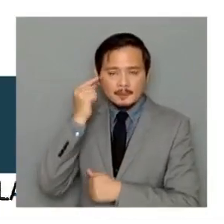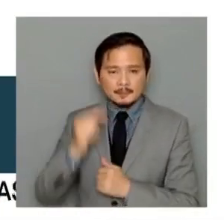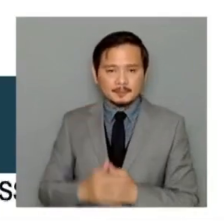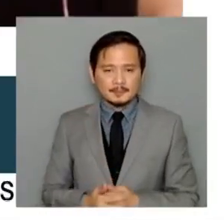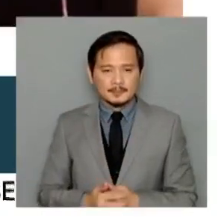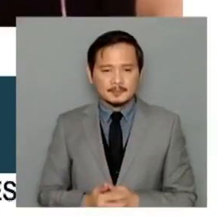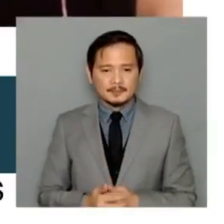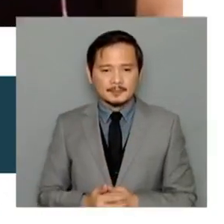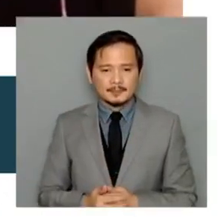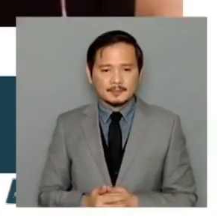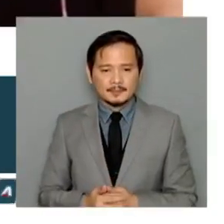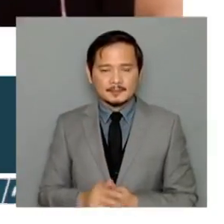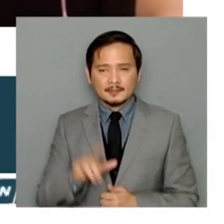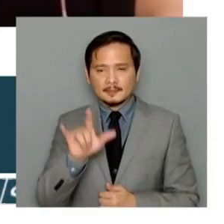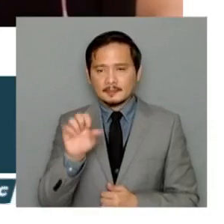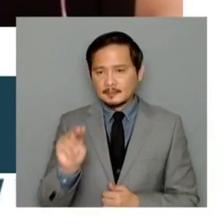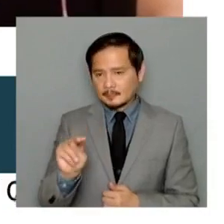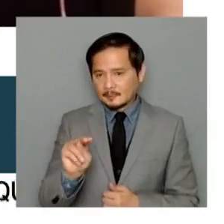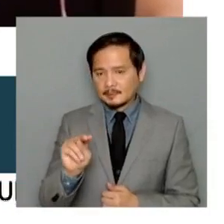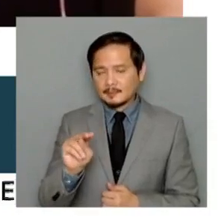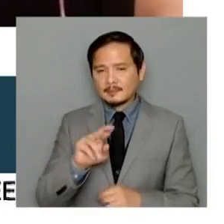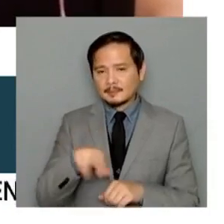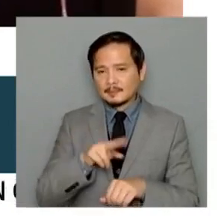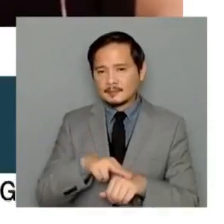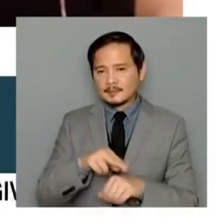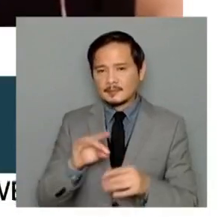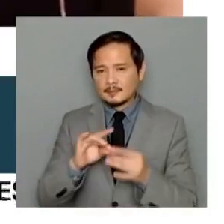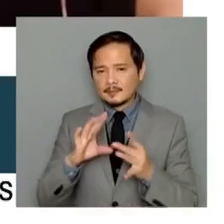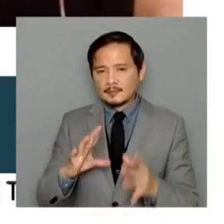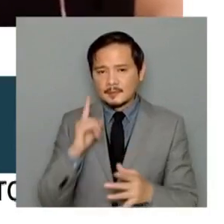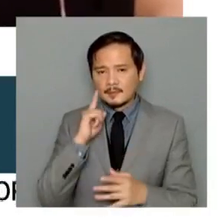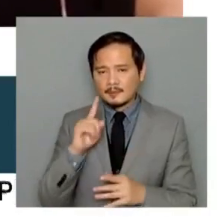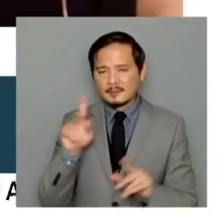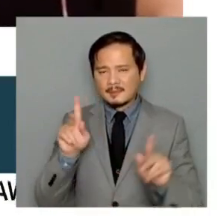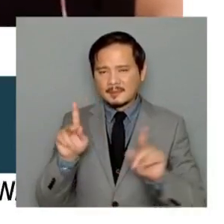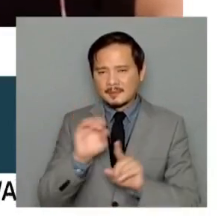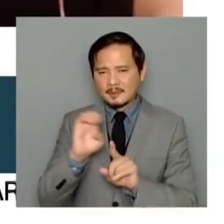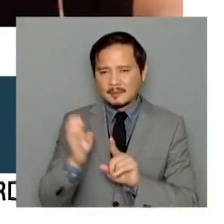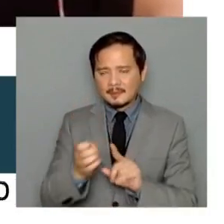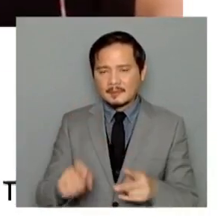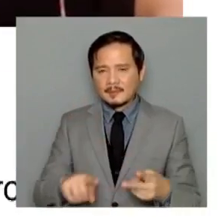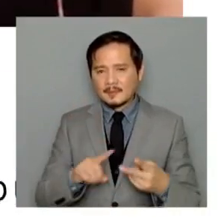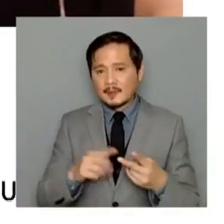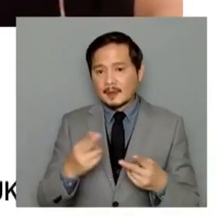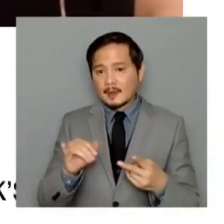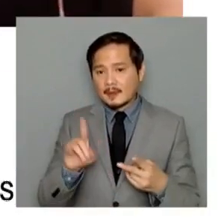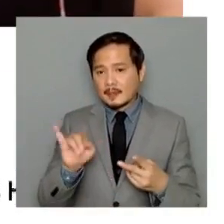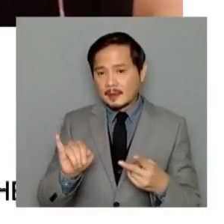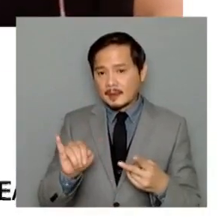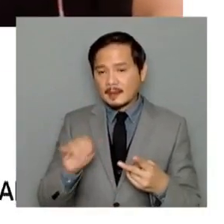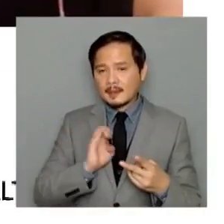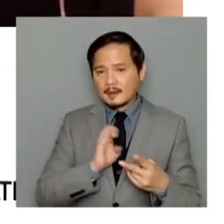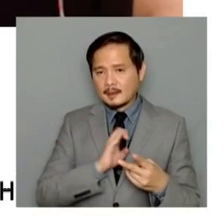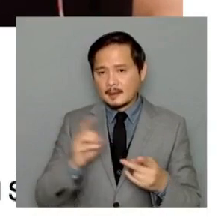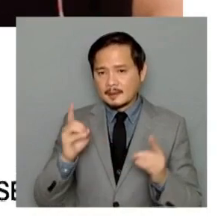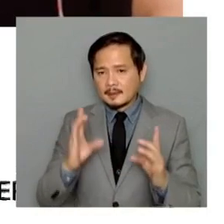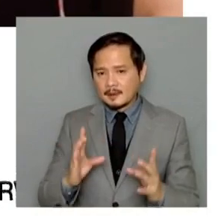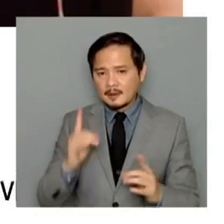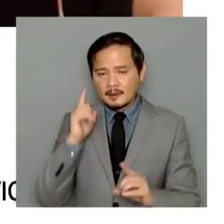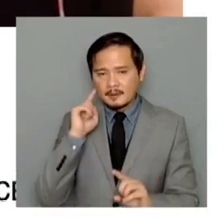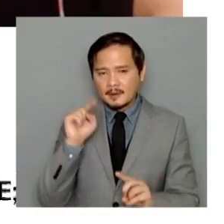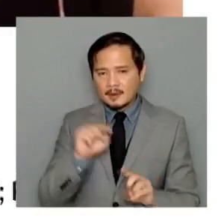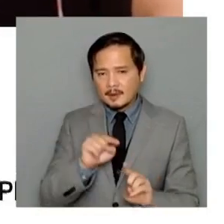their national coordinator of Calicasan People's Network for the Environment, and of course Heidi Fernandez, executive director of Save Zambales, Calicasan Movement.